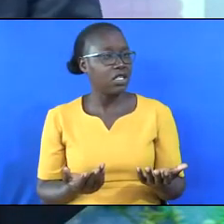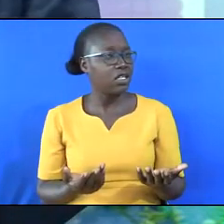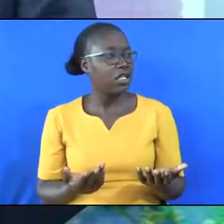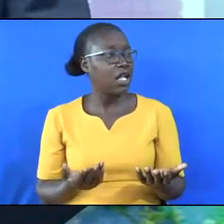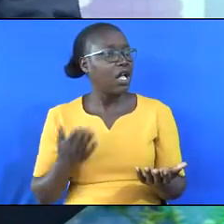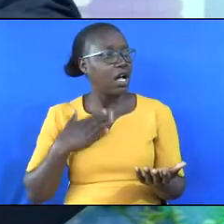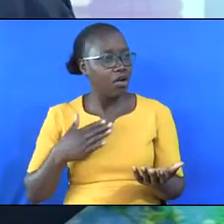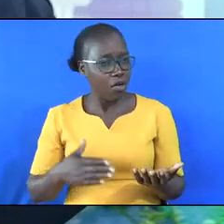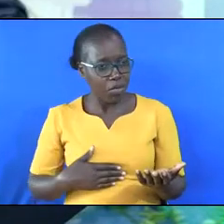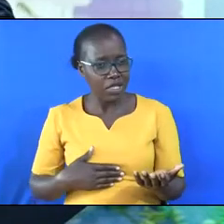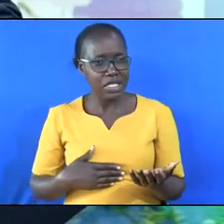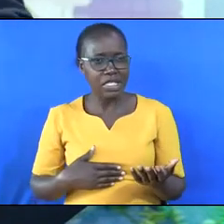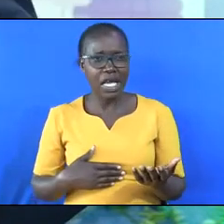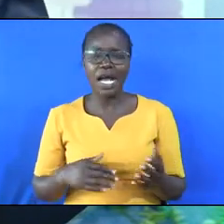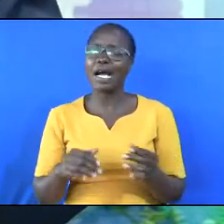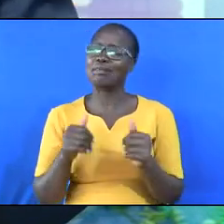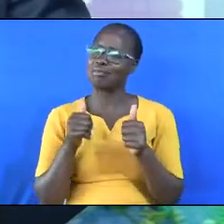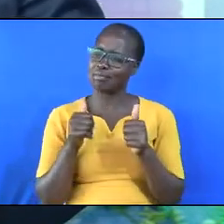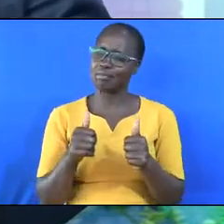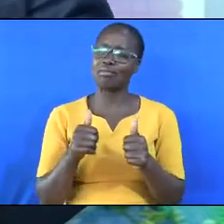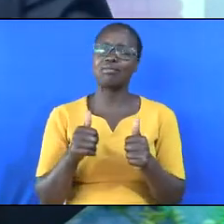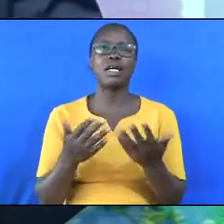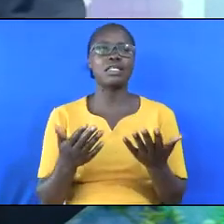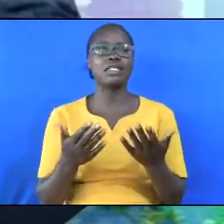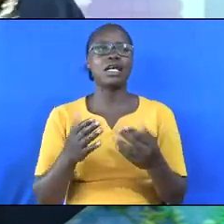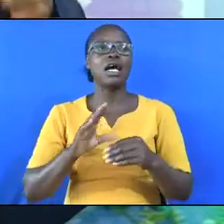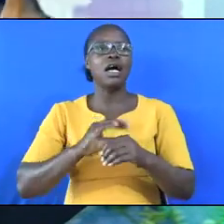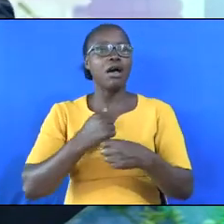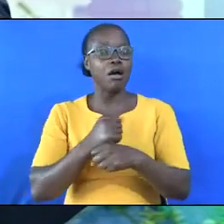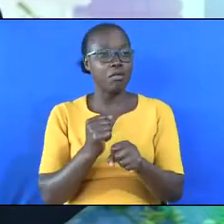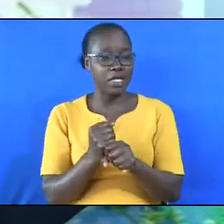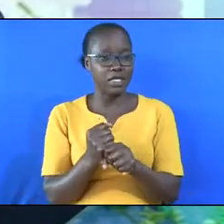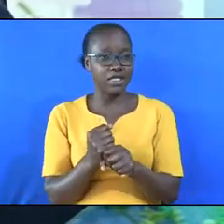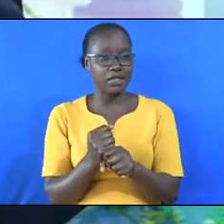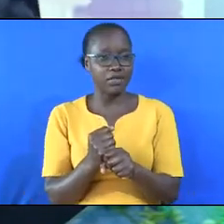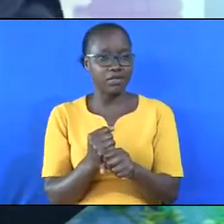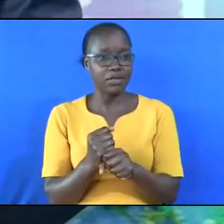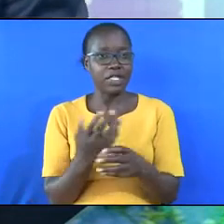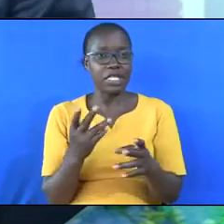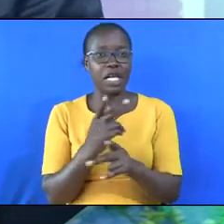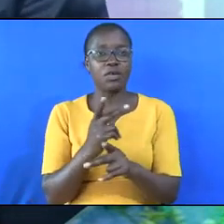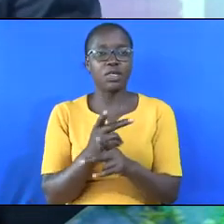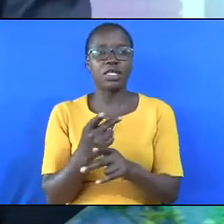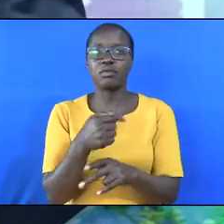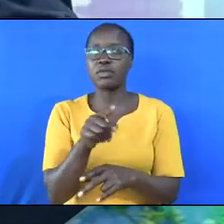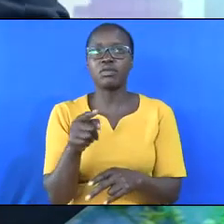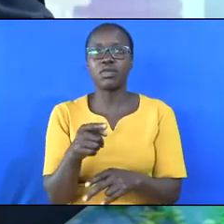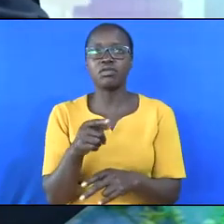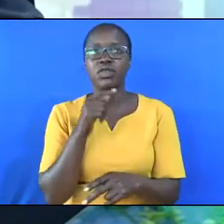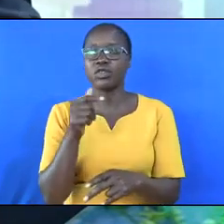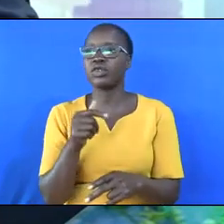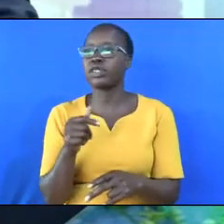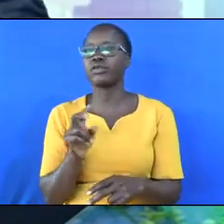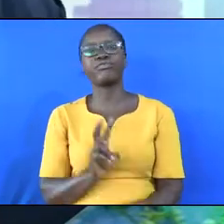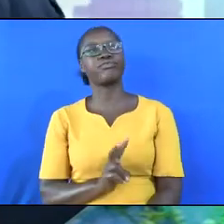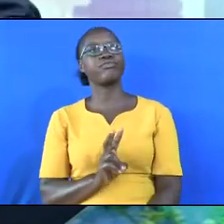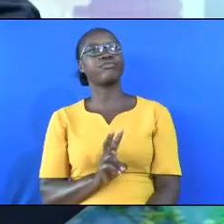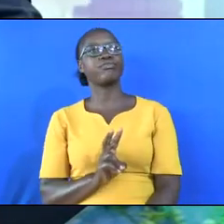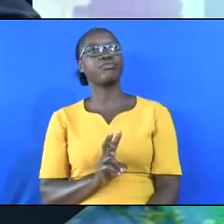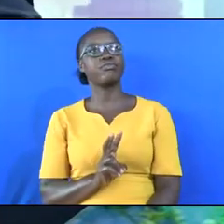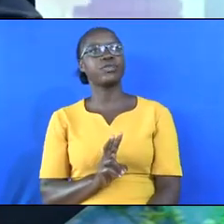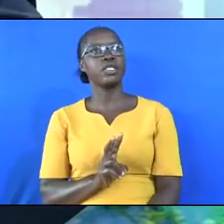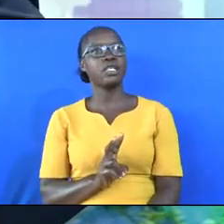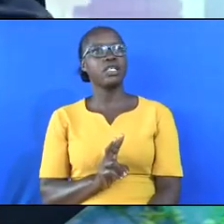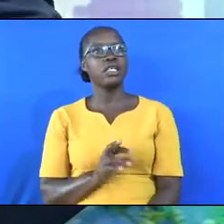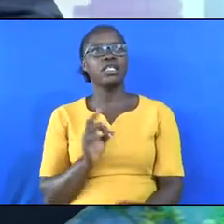Our bodies are fearfully and wonderfully made. In fact, our bodies heal themselves. You do not get cut and just watch. If you